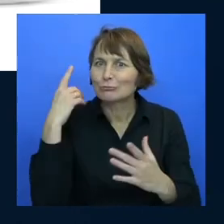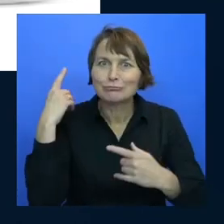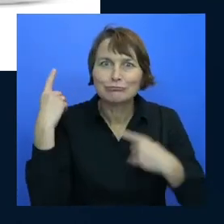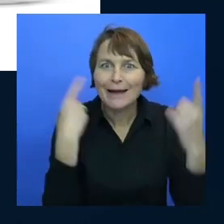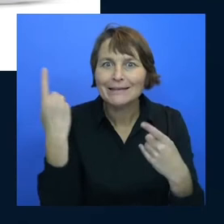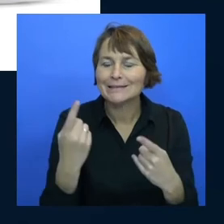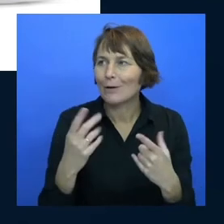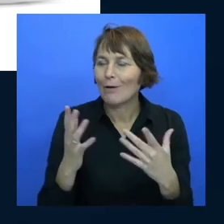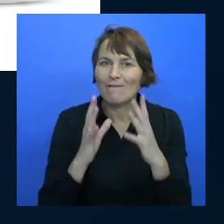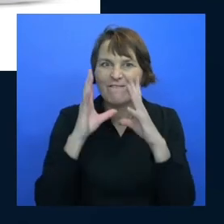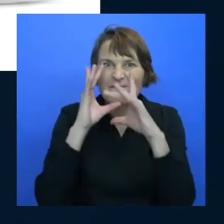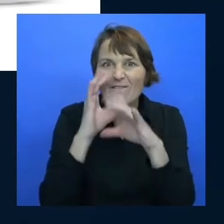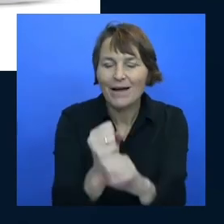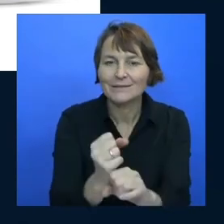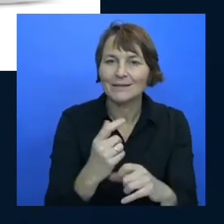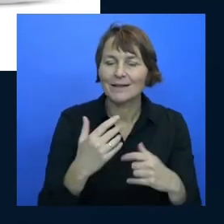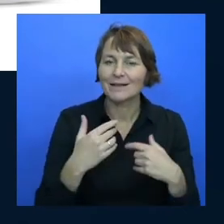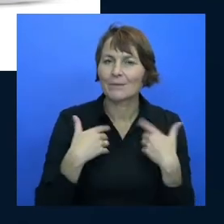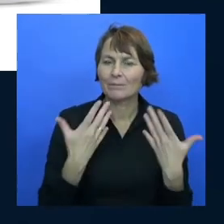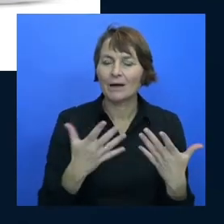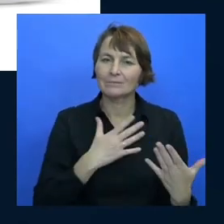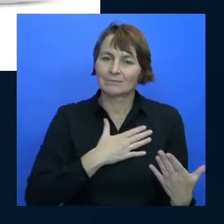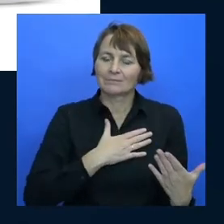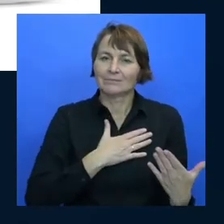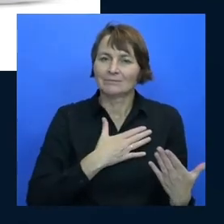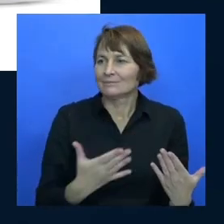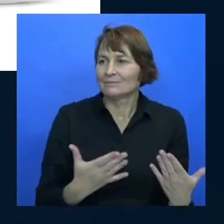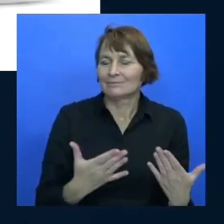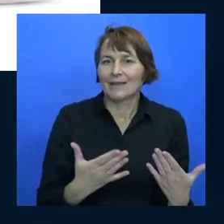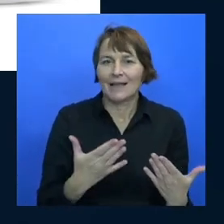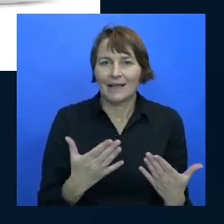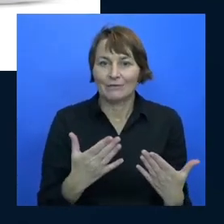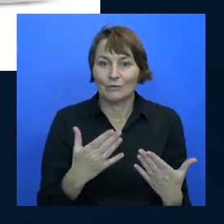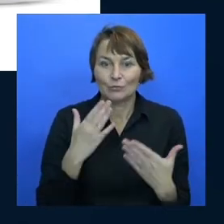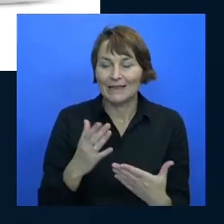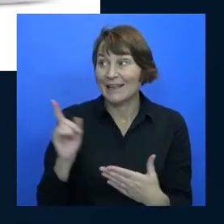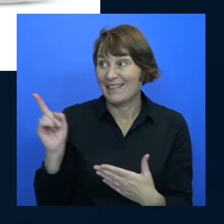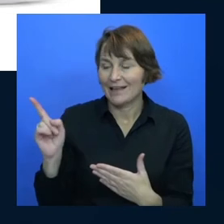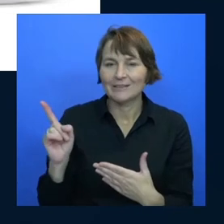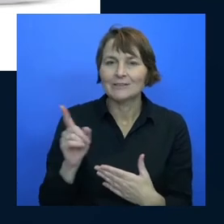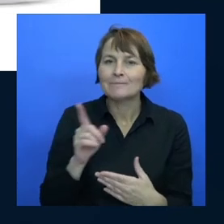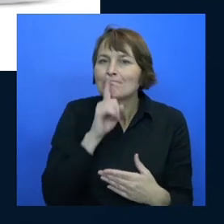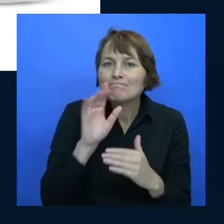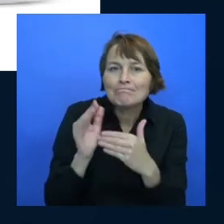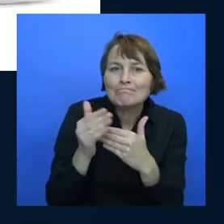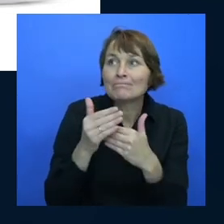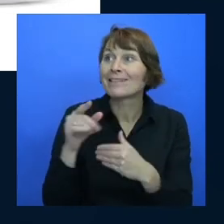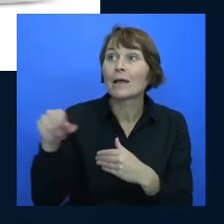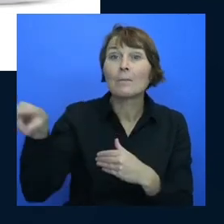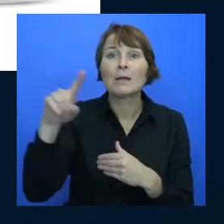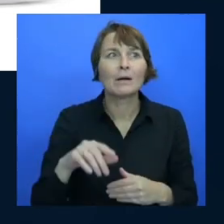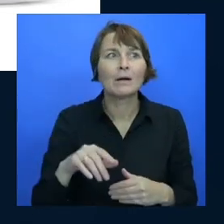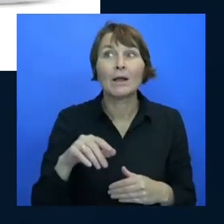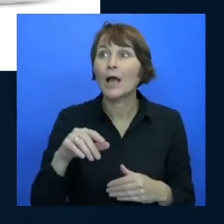but also i can be heartened that if we can really hide this then this won't be a barrier to anyone having to entry